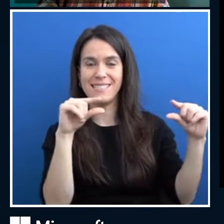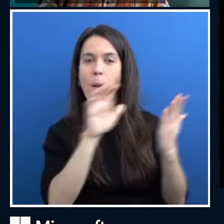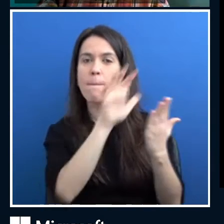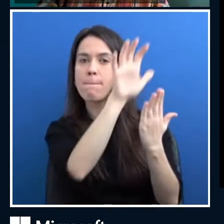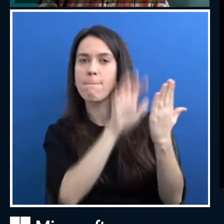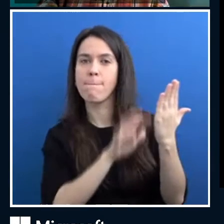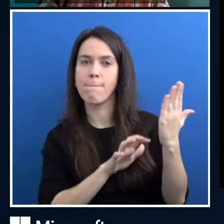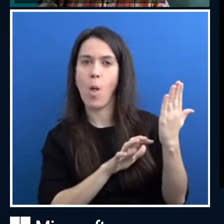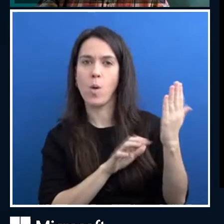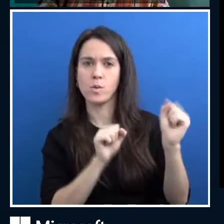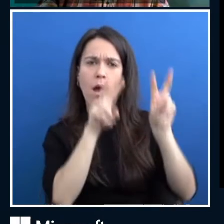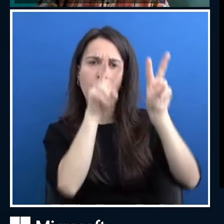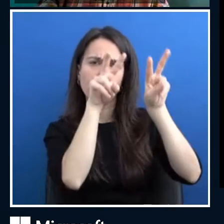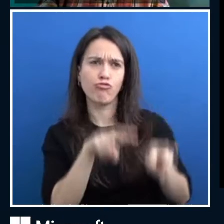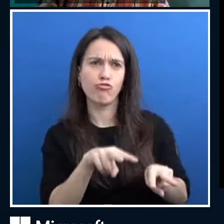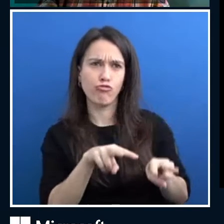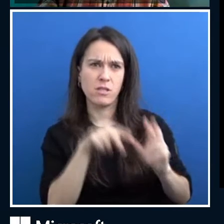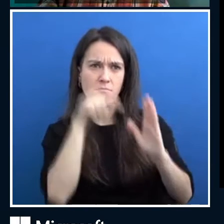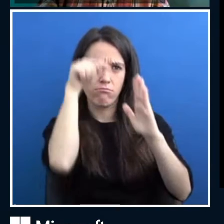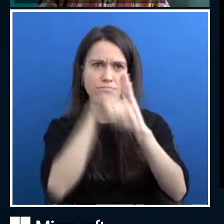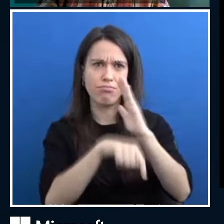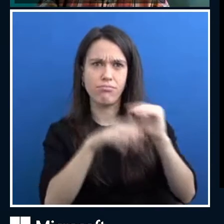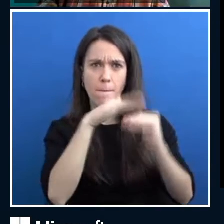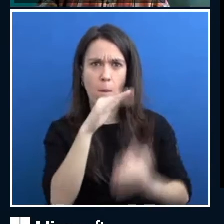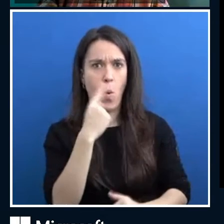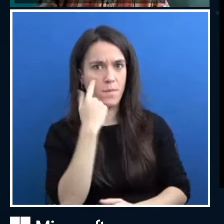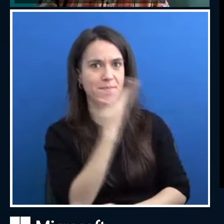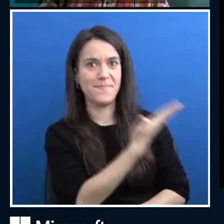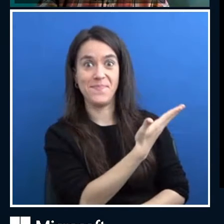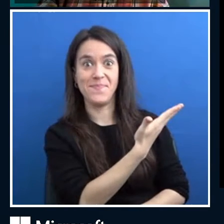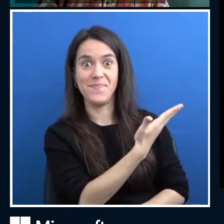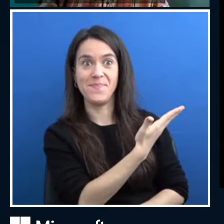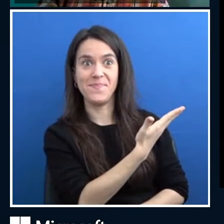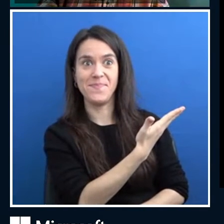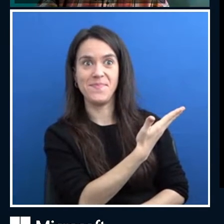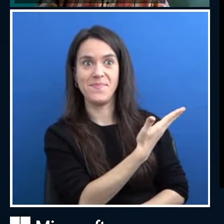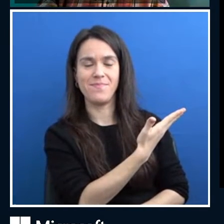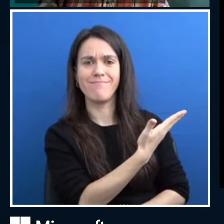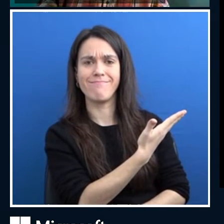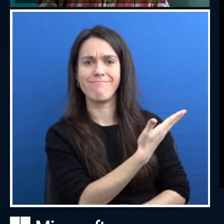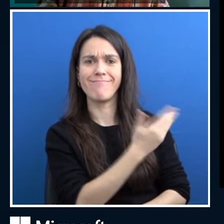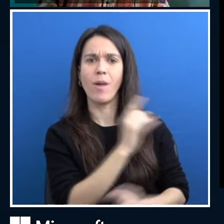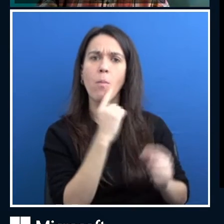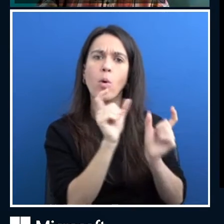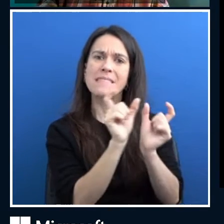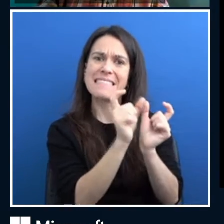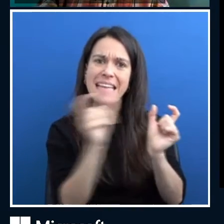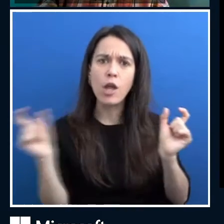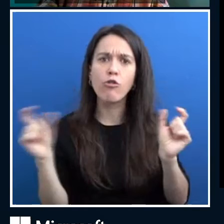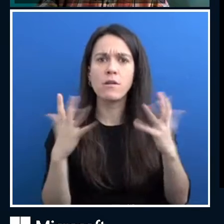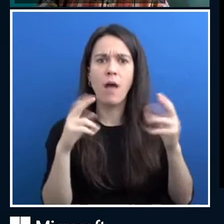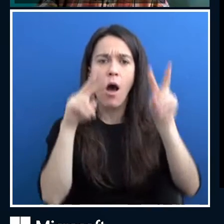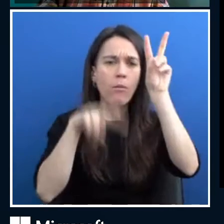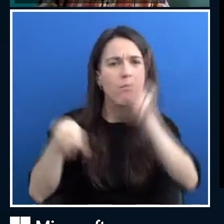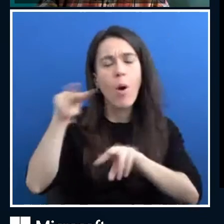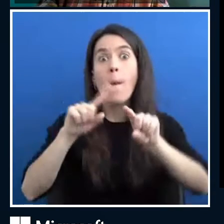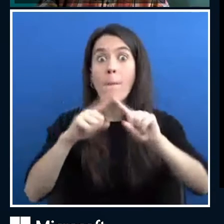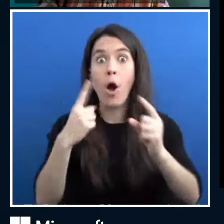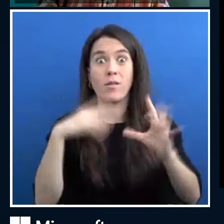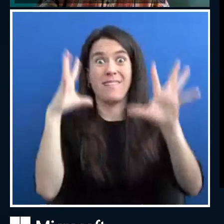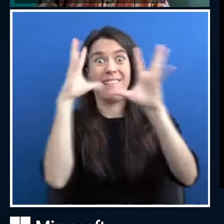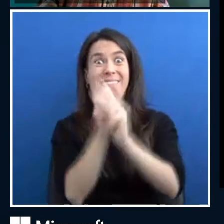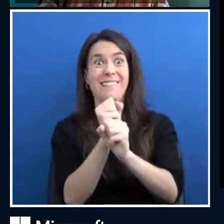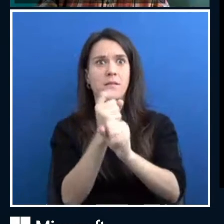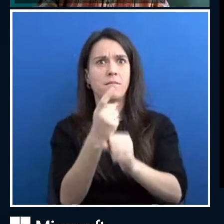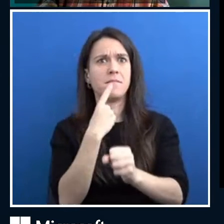dash questions. And I wrote a whole blog post, uh, kind of illustrating some of my thinking. But the key thing is, would you trust an